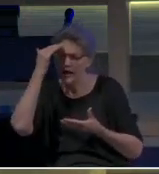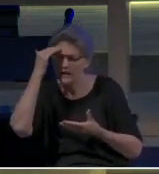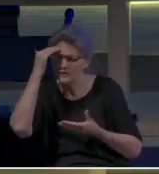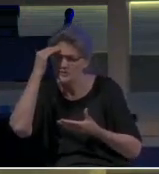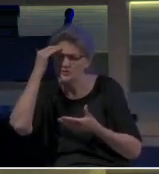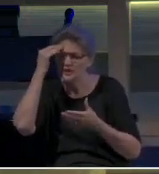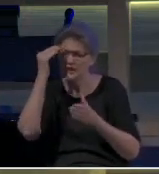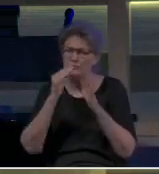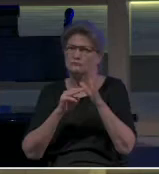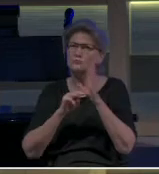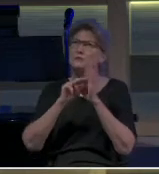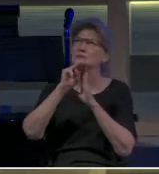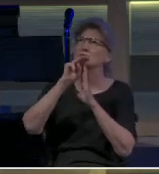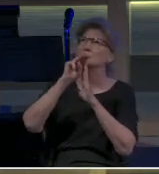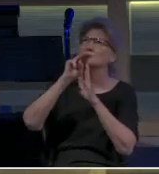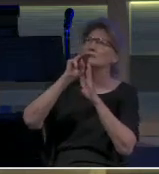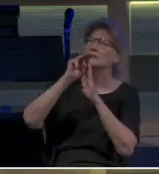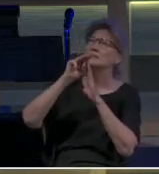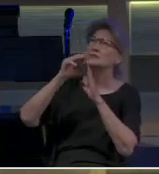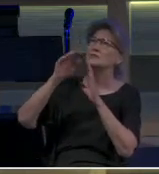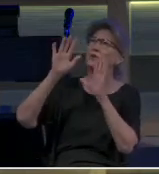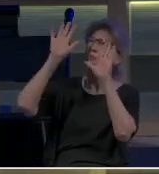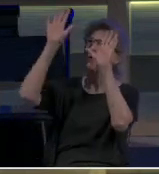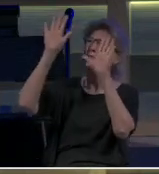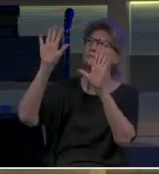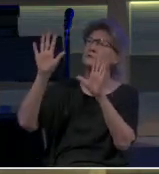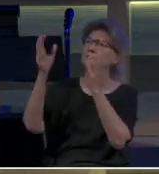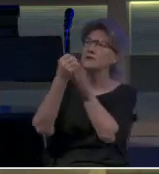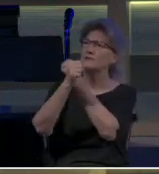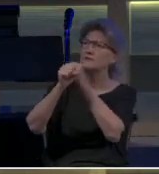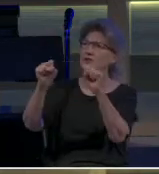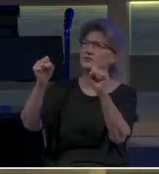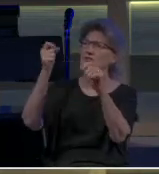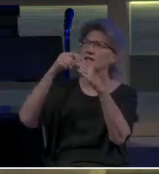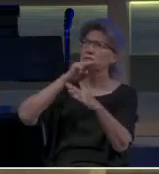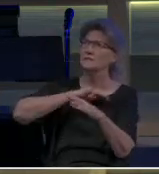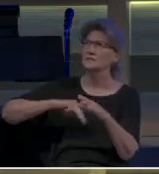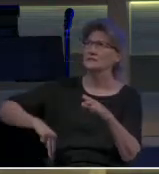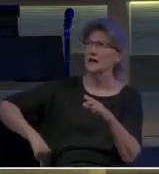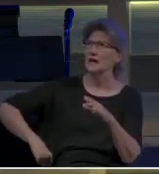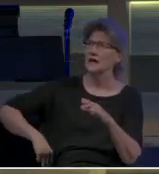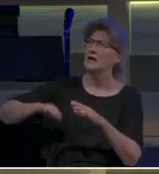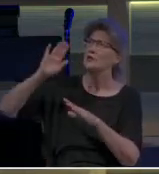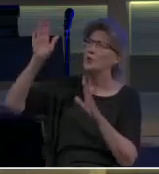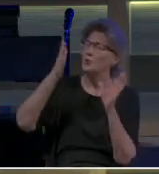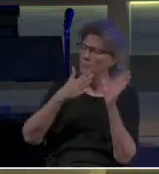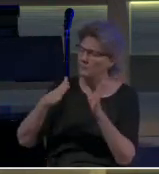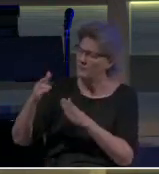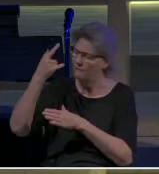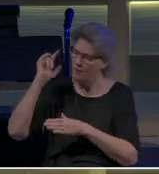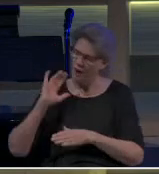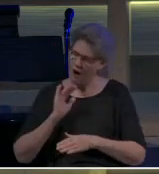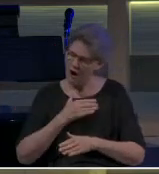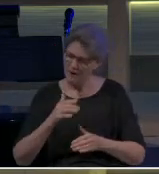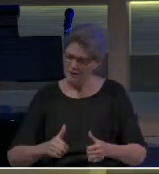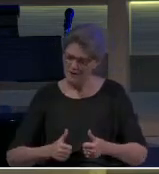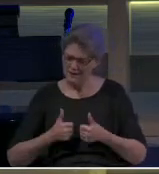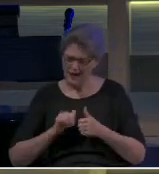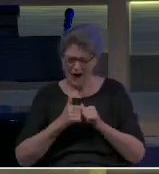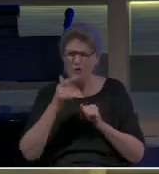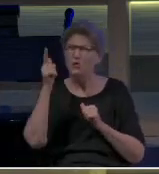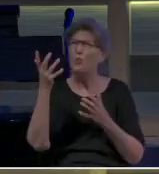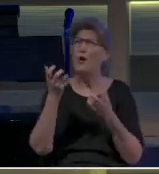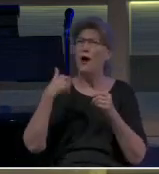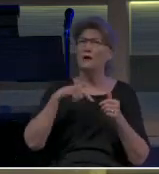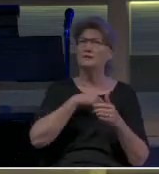glorious salvation in our Messiah and in your will for our lives, Lord, and how you want us to live and